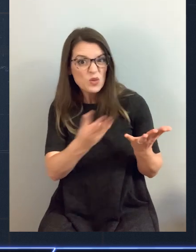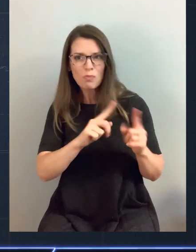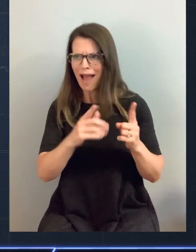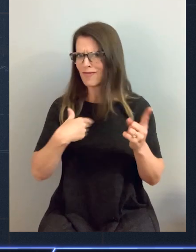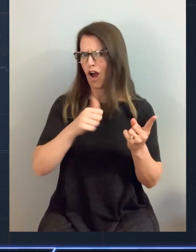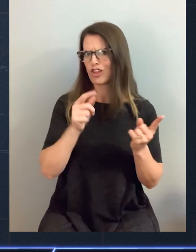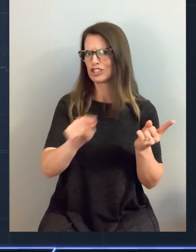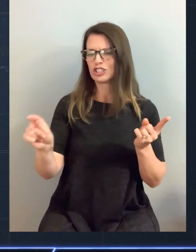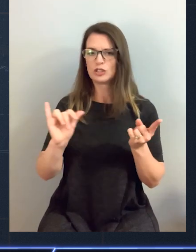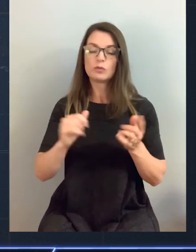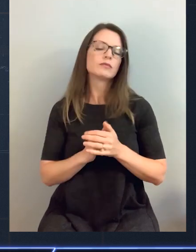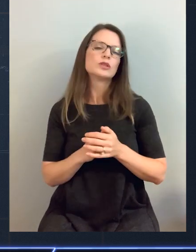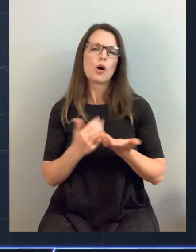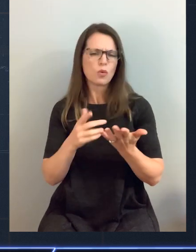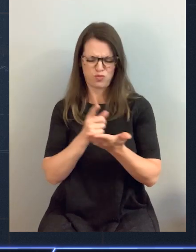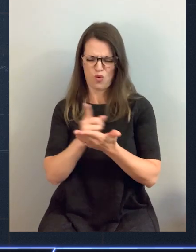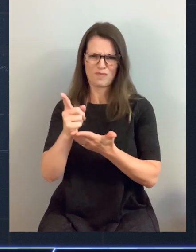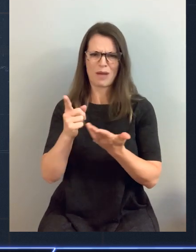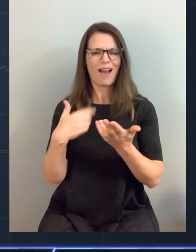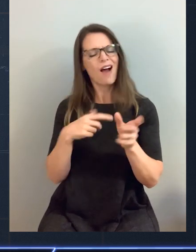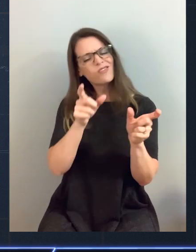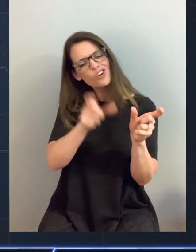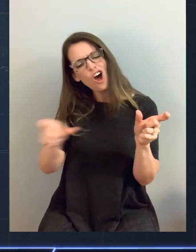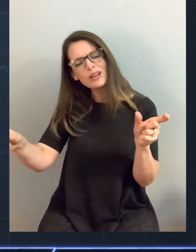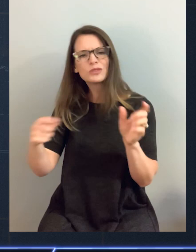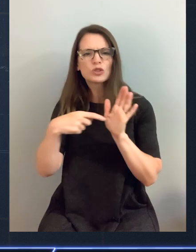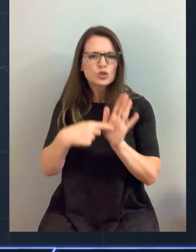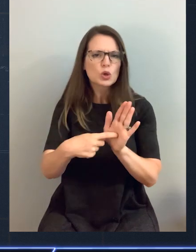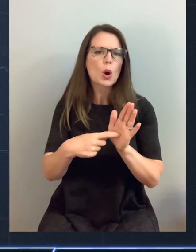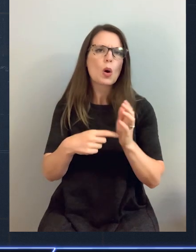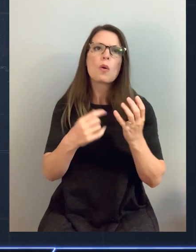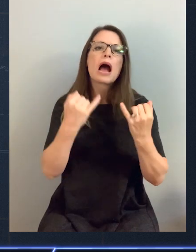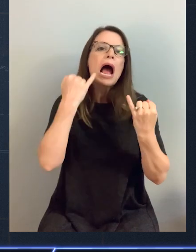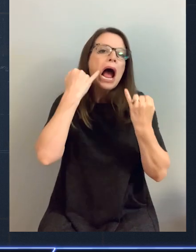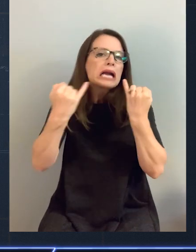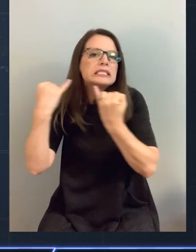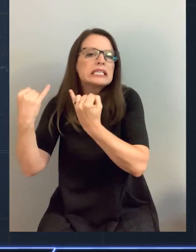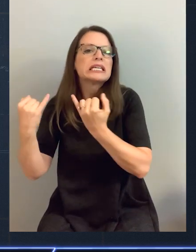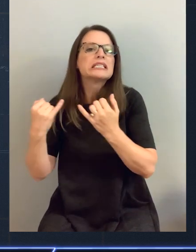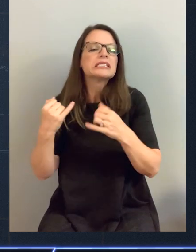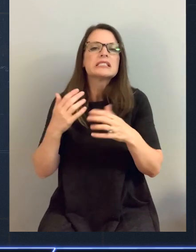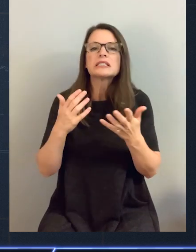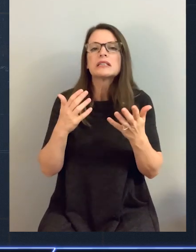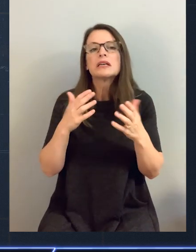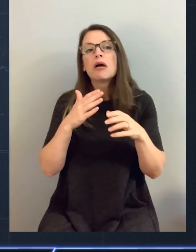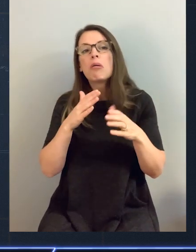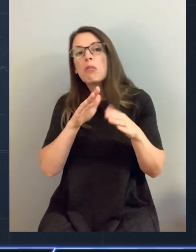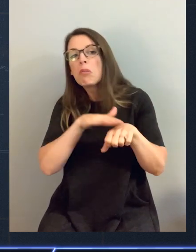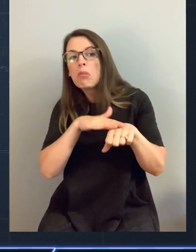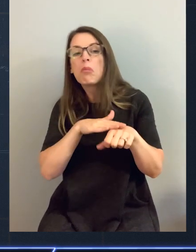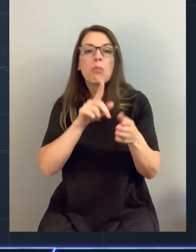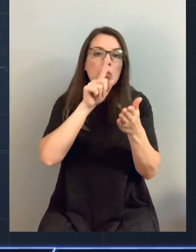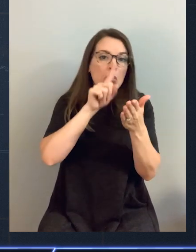and Proton are just some of the public roadmaps I was able to find. Within the roadmap, you'll find a bunch of columns that summarize the status of all the different